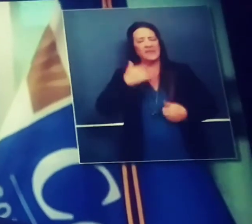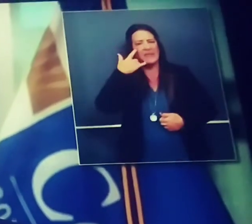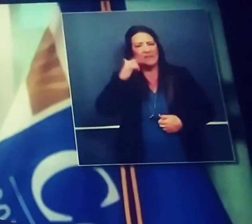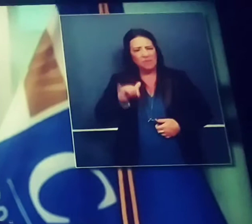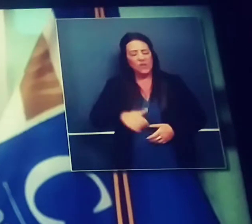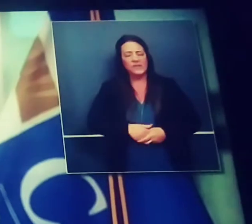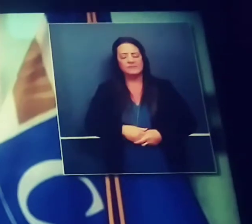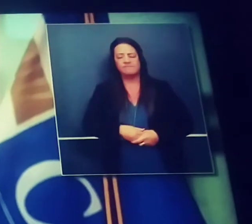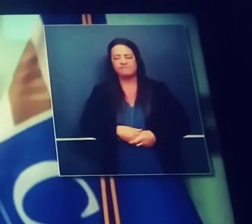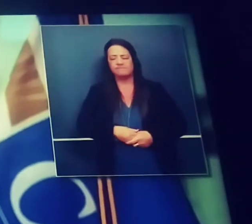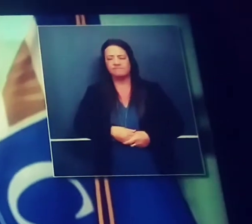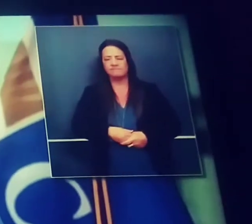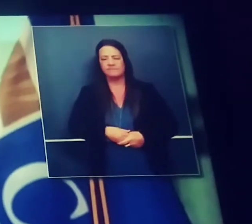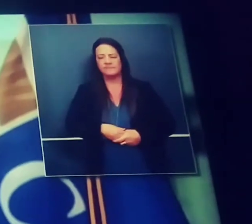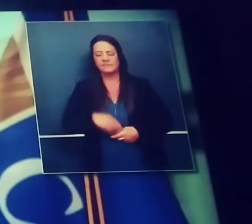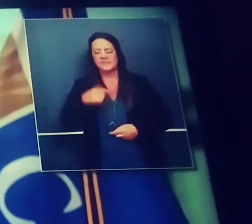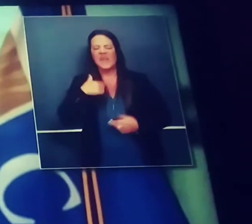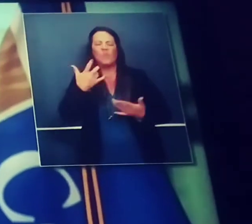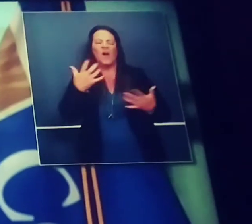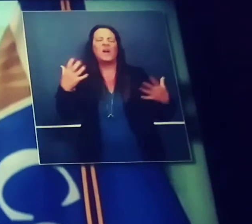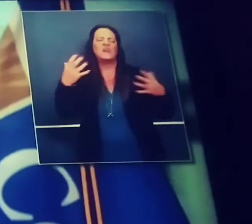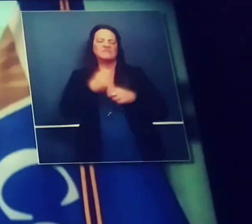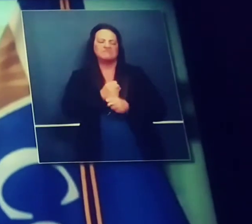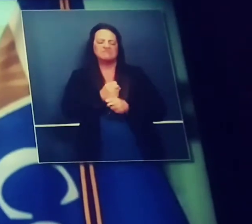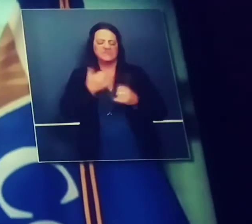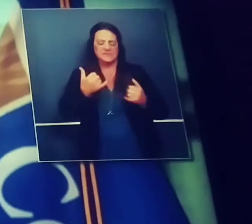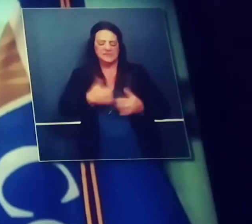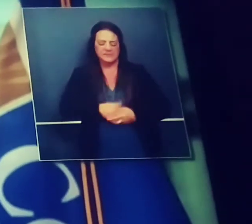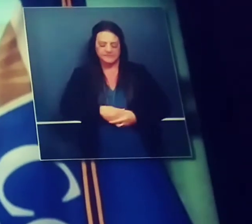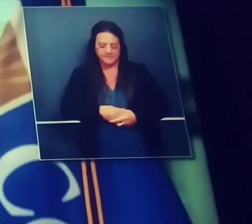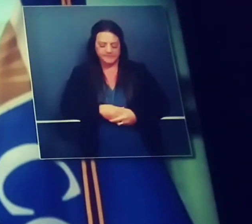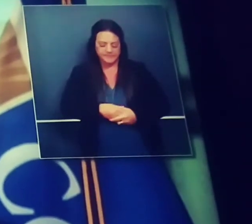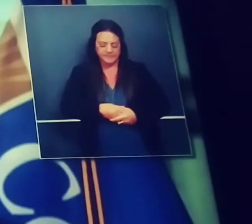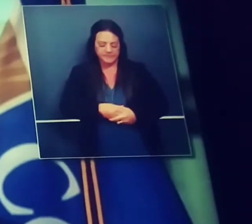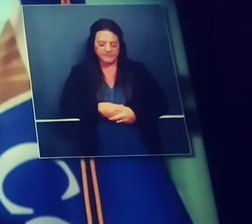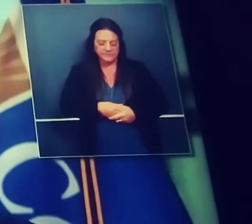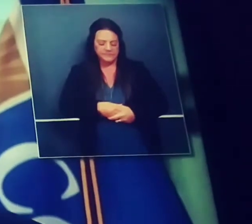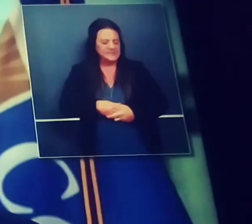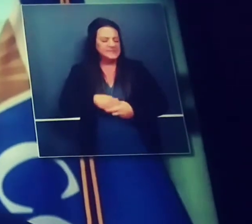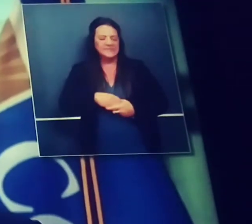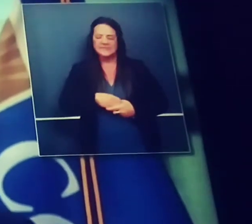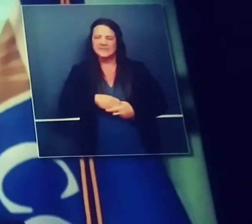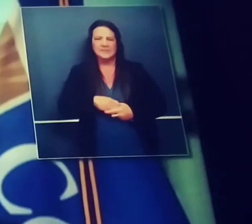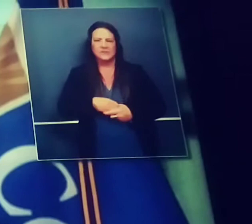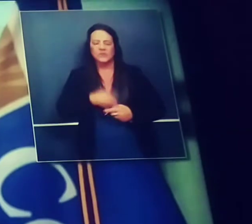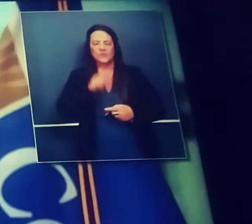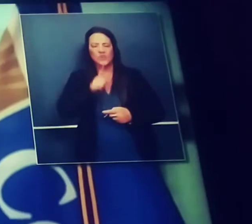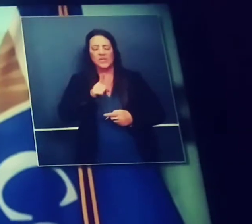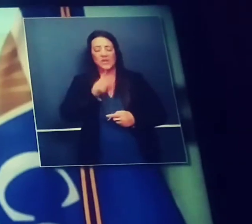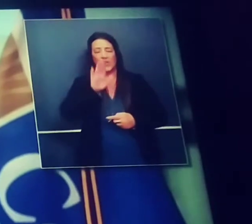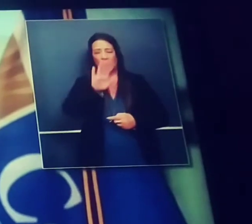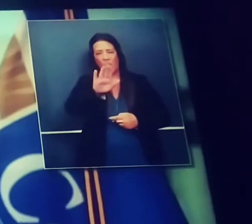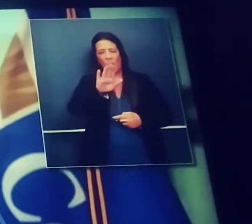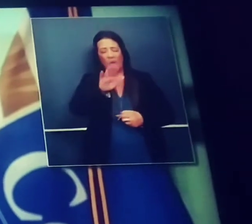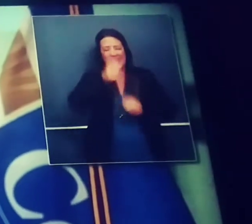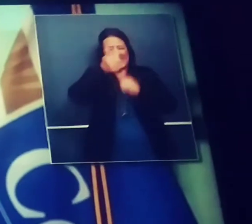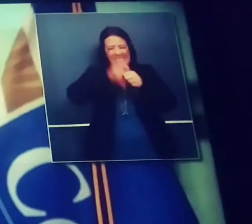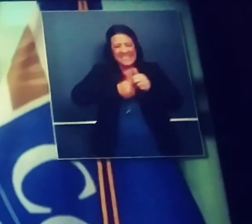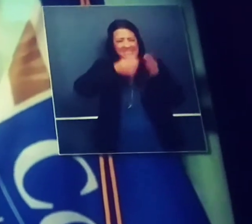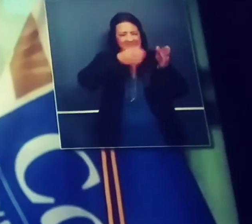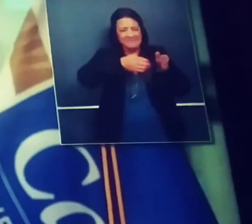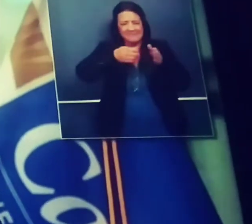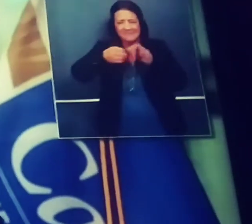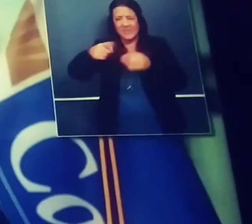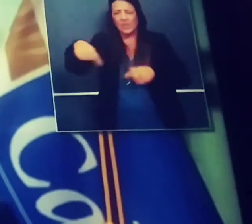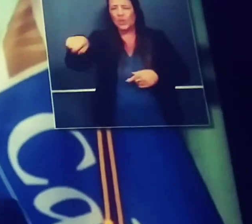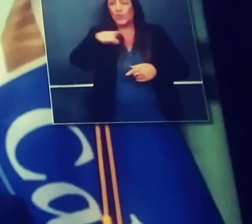I will close as I begin by making a point that cannot be emphasized enough. Individual decision making in the aggregate